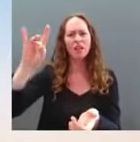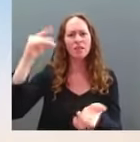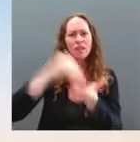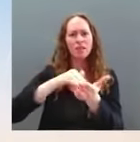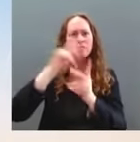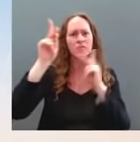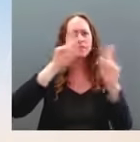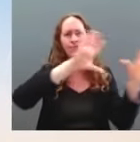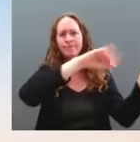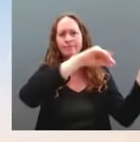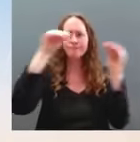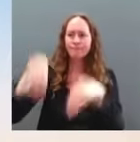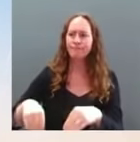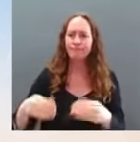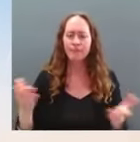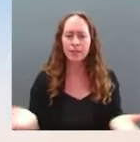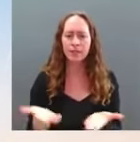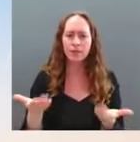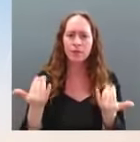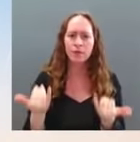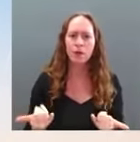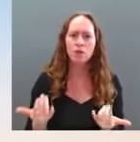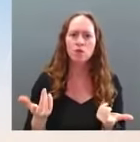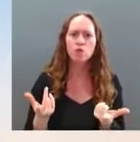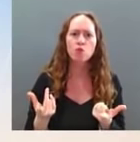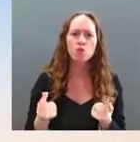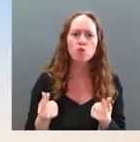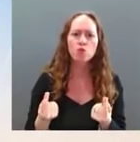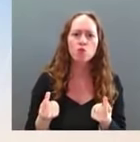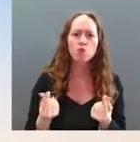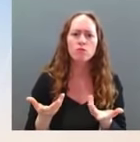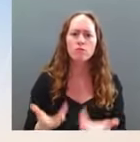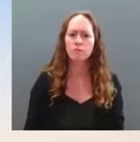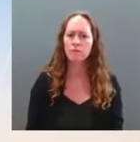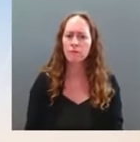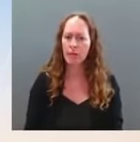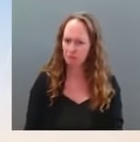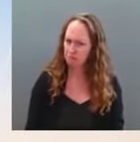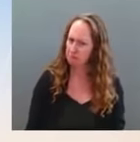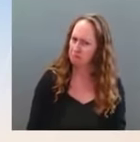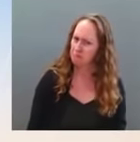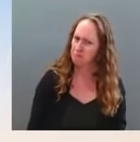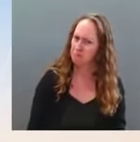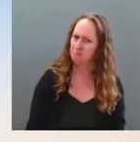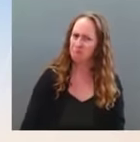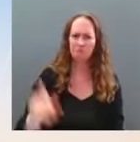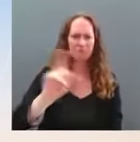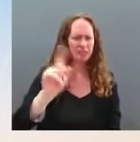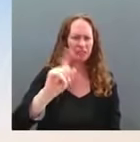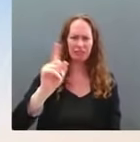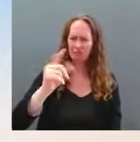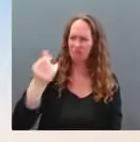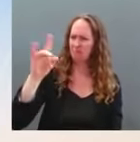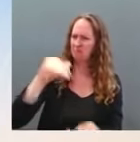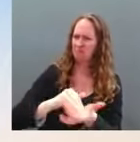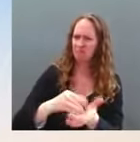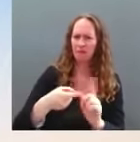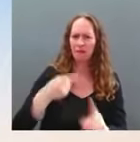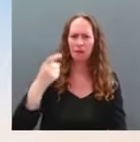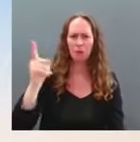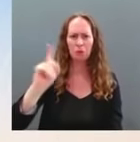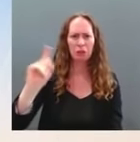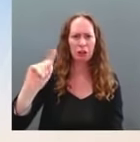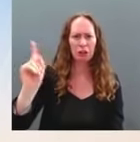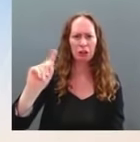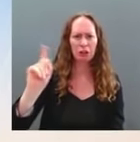specific numbers on, Peter, but what I would tell you-,000. I've got it right here. Earlier this week, the department gave reporters